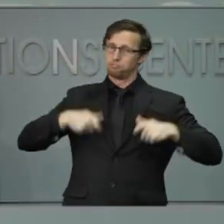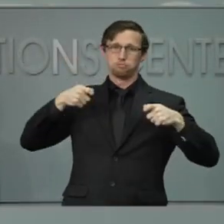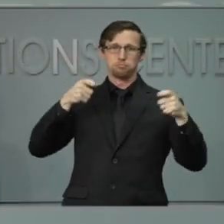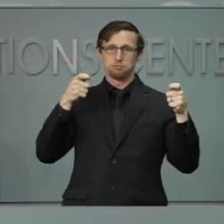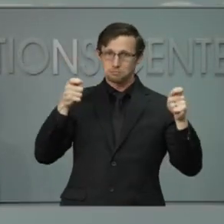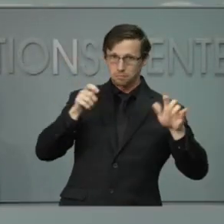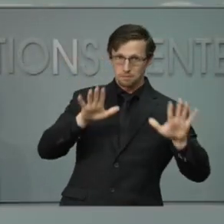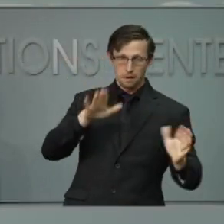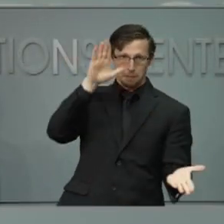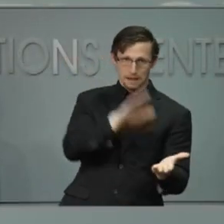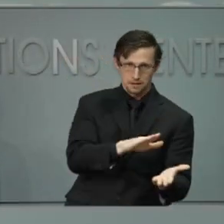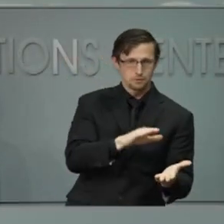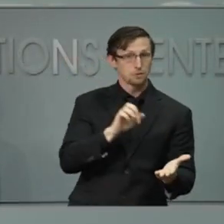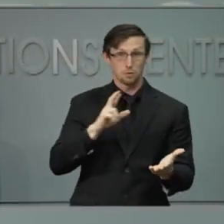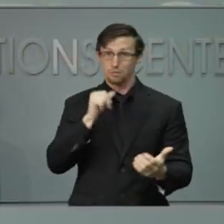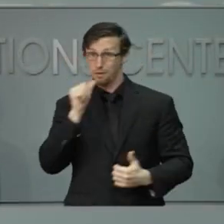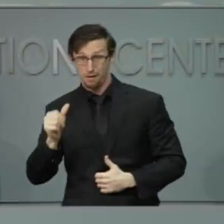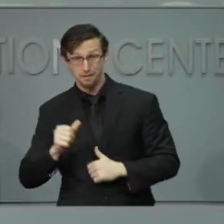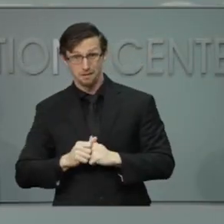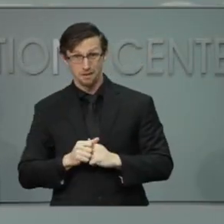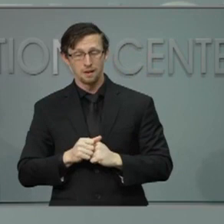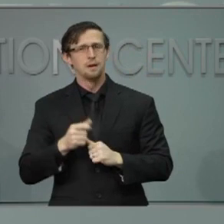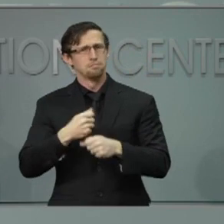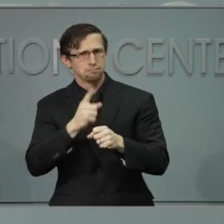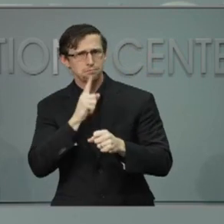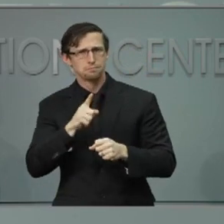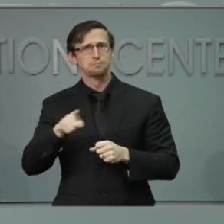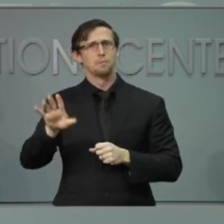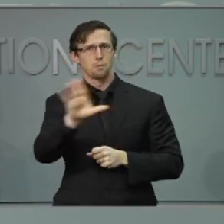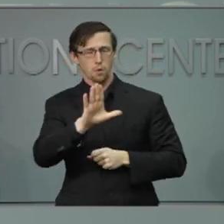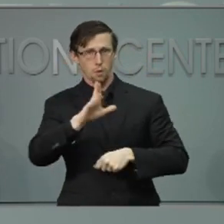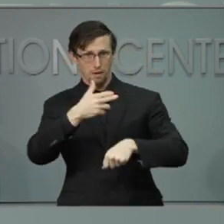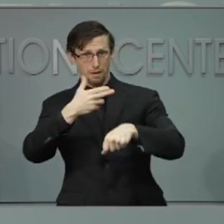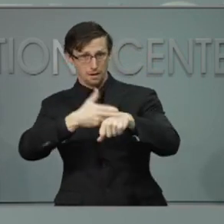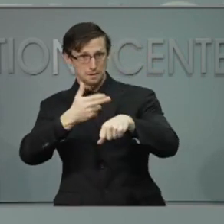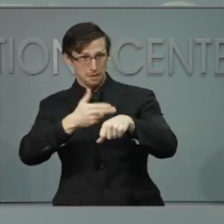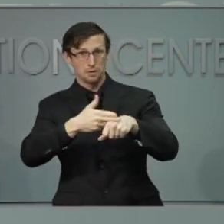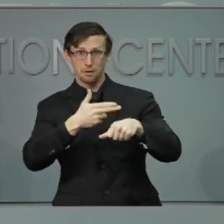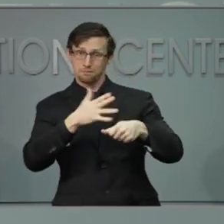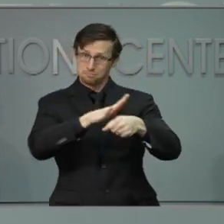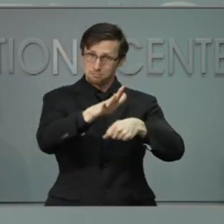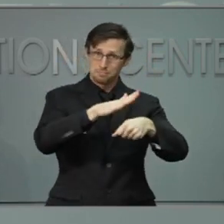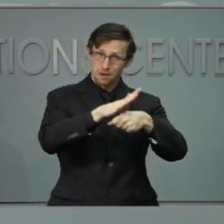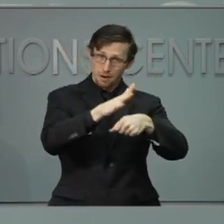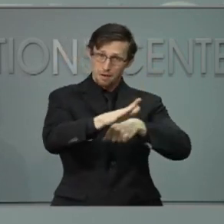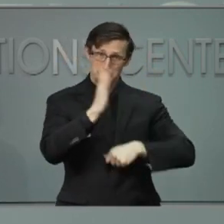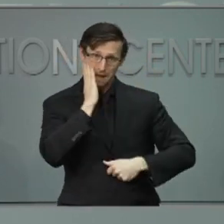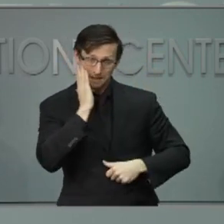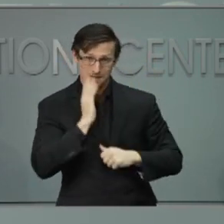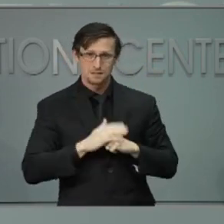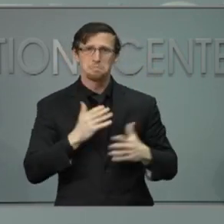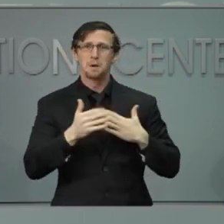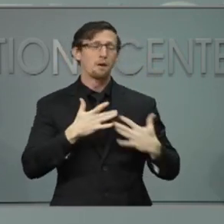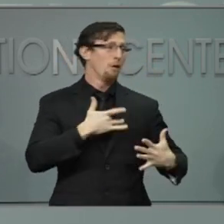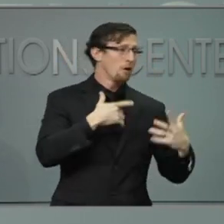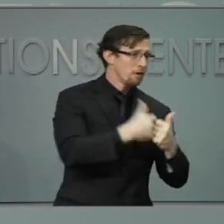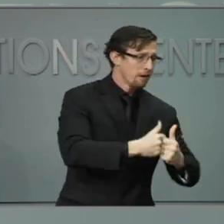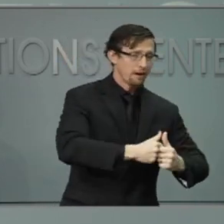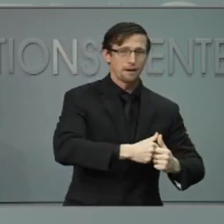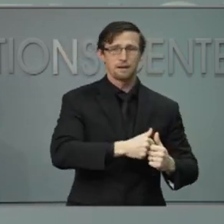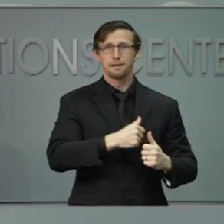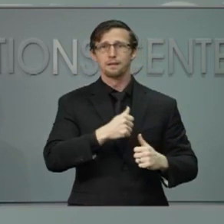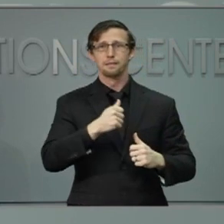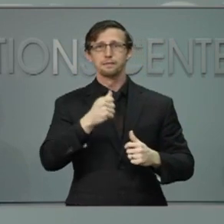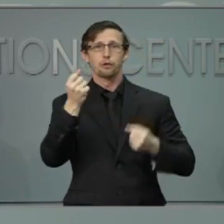lives, and to make sure you have a hospital care for whether it's a heart attack, a car accident, or COVID-19